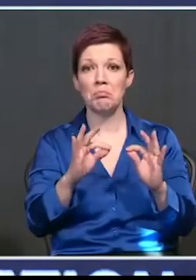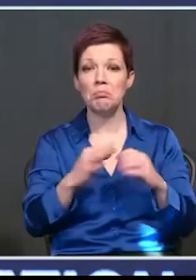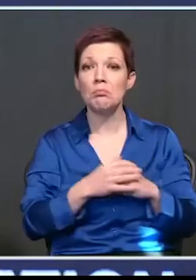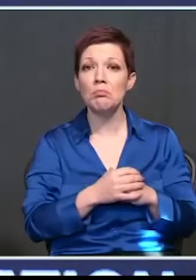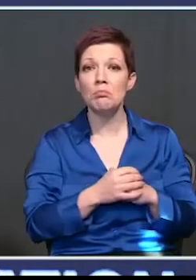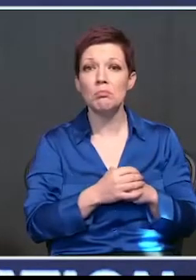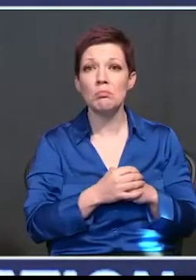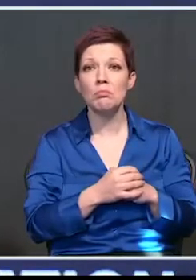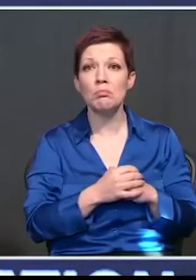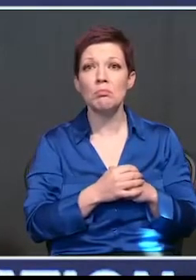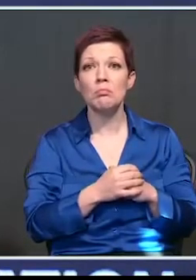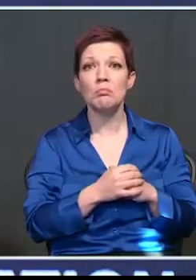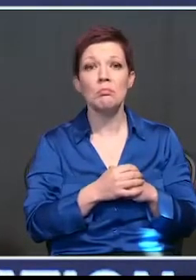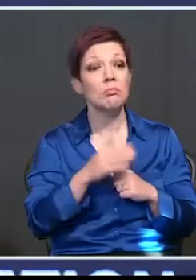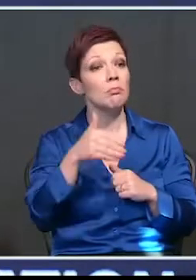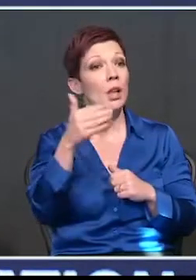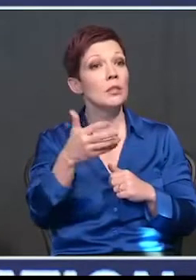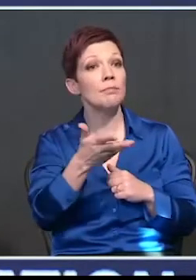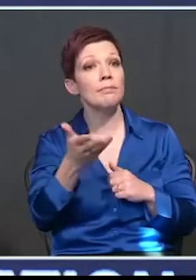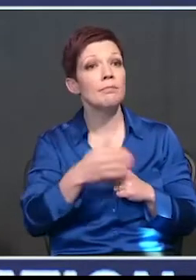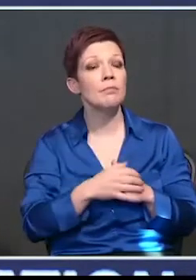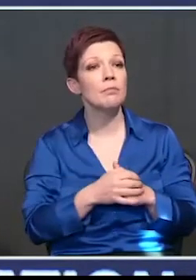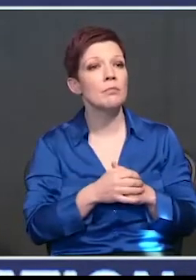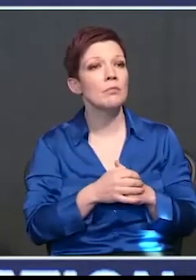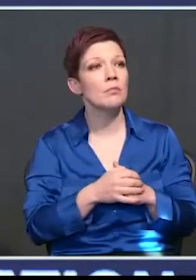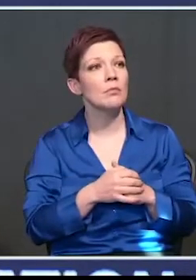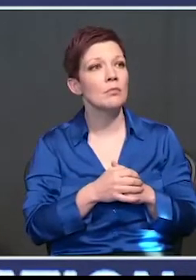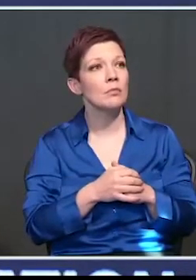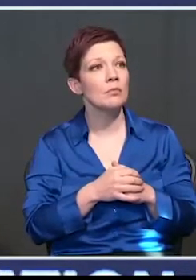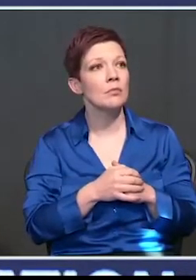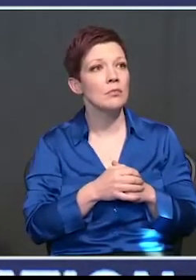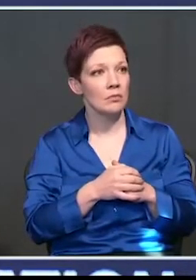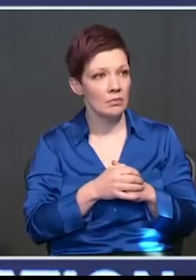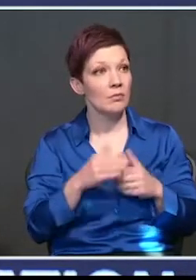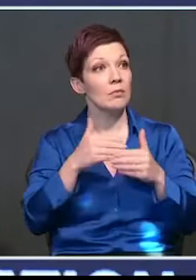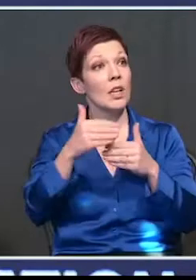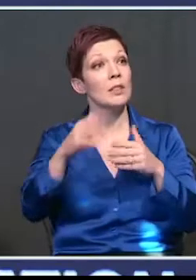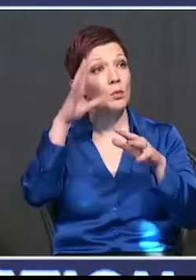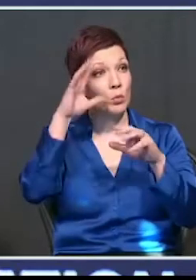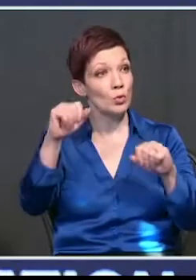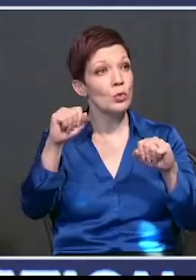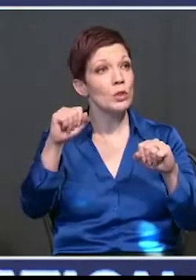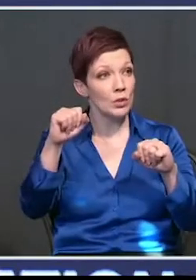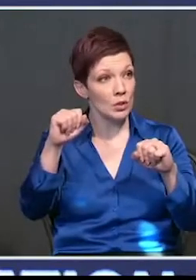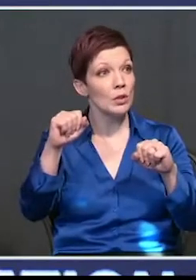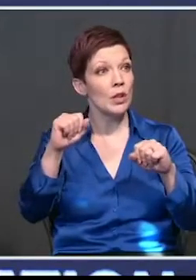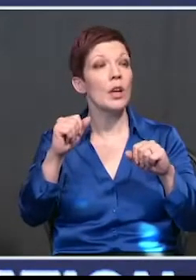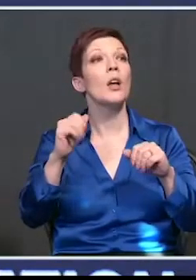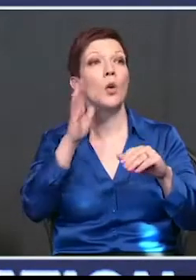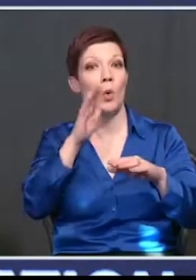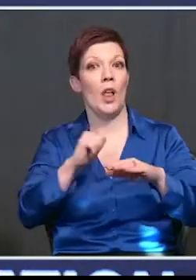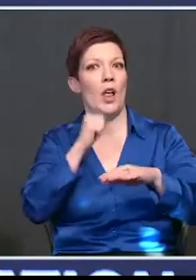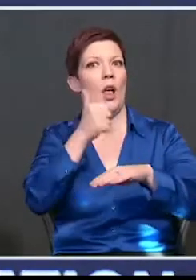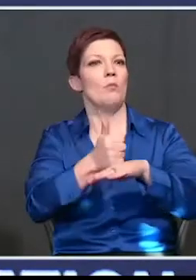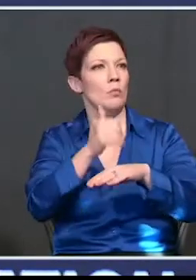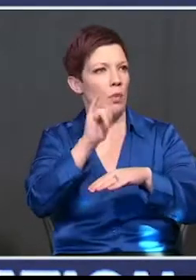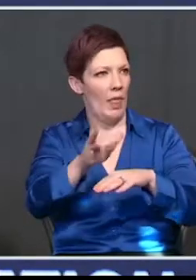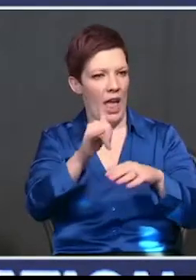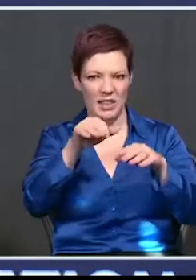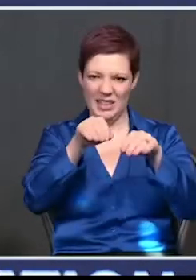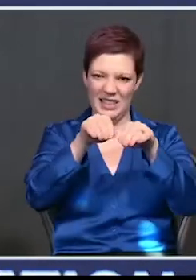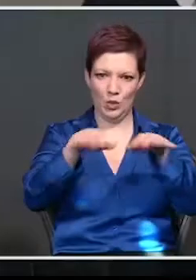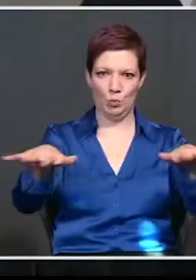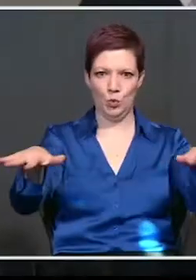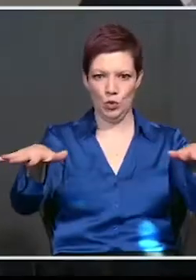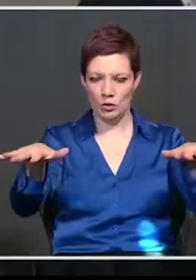Yeah, please. Over here. Go ahead. The next administration will be the one ultimately that implements a lot of the distribution of this vaccine and will oversee